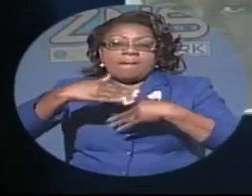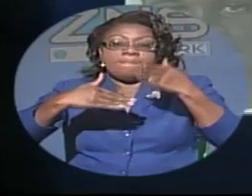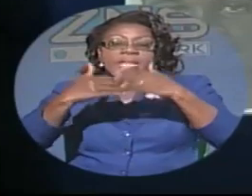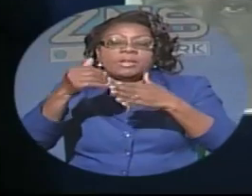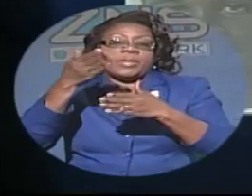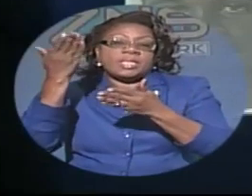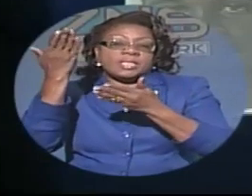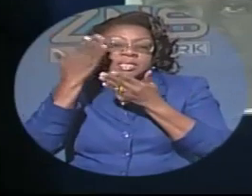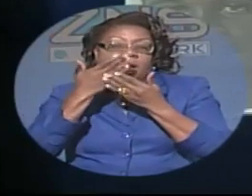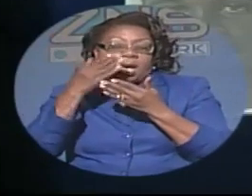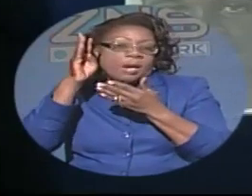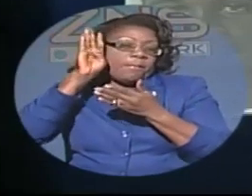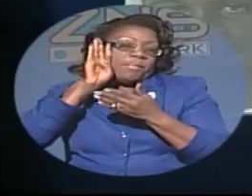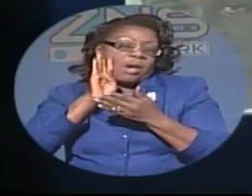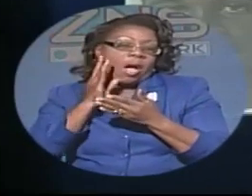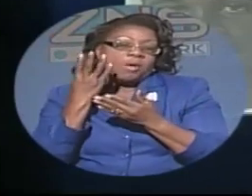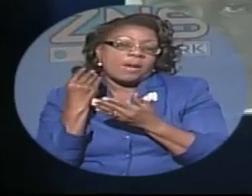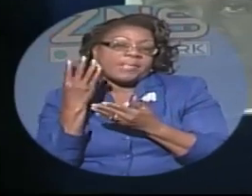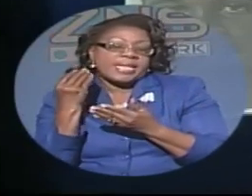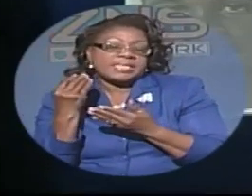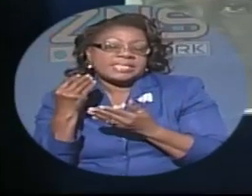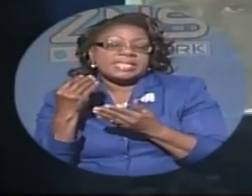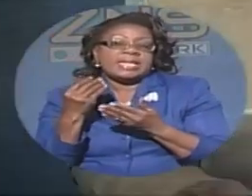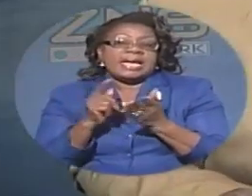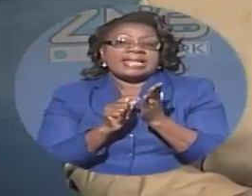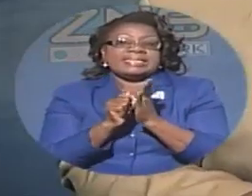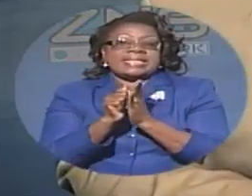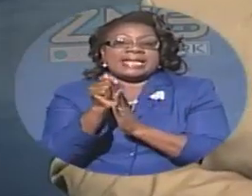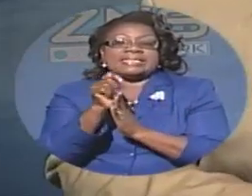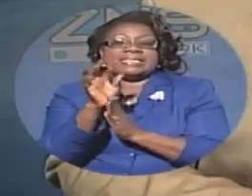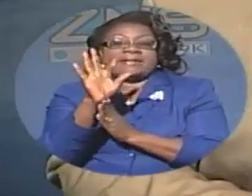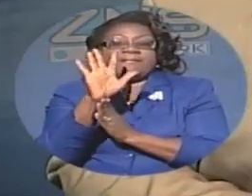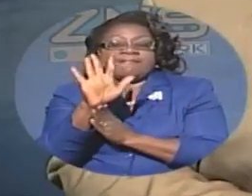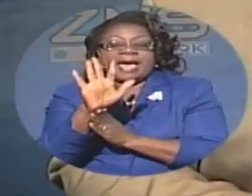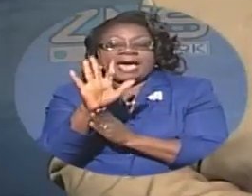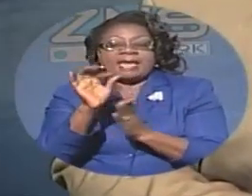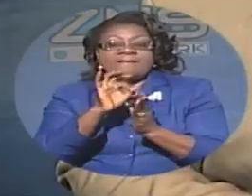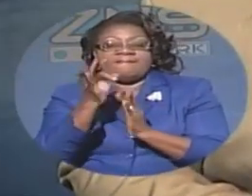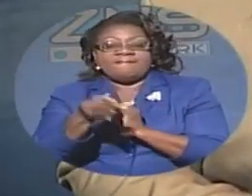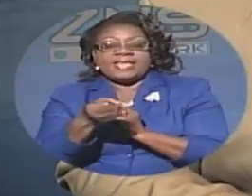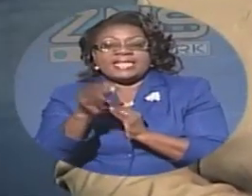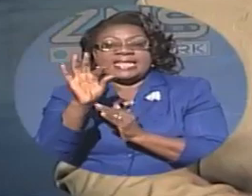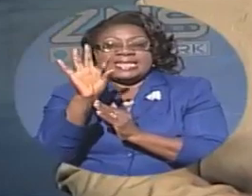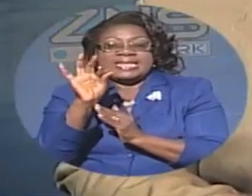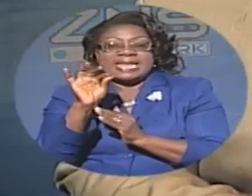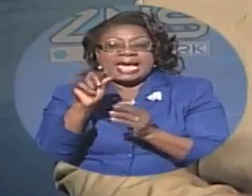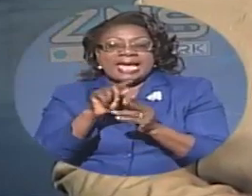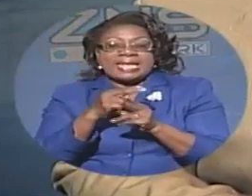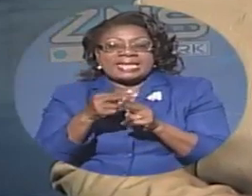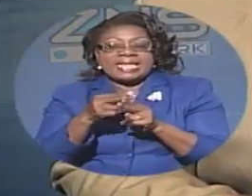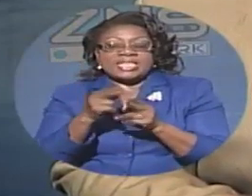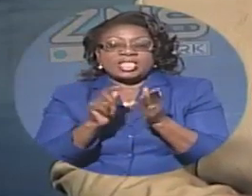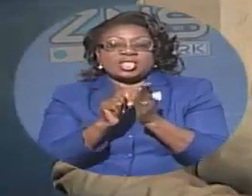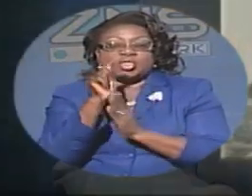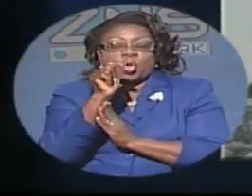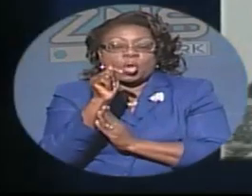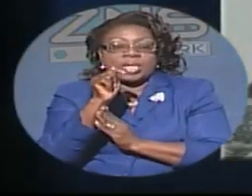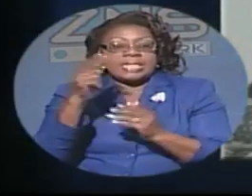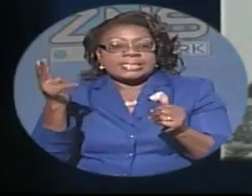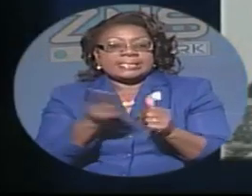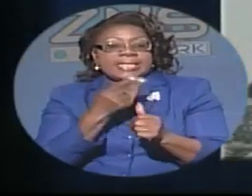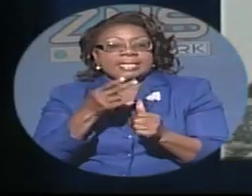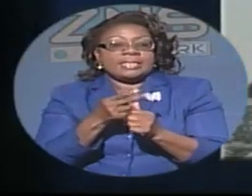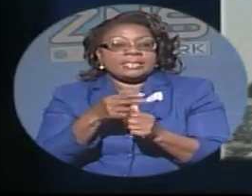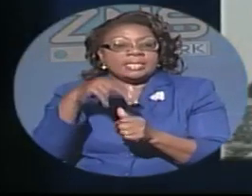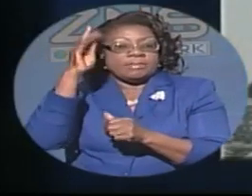and stands at five feet nine inches tall the second male police want to question is 20 year old jarion pyphram of moss